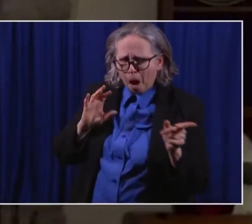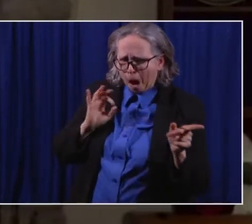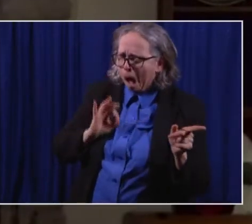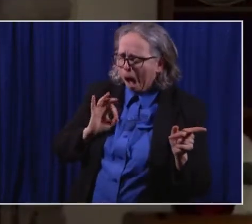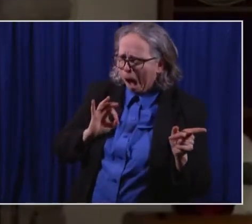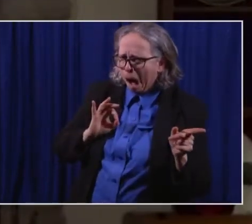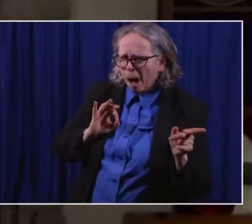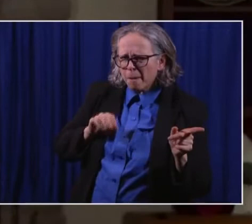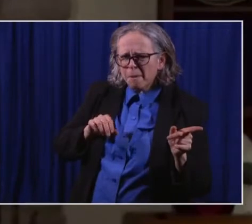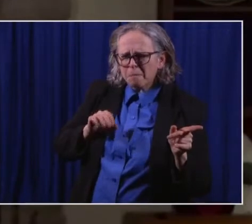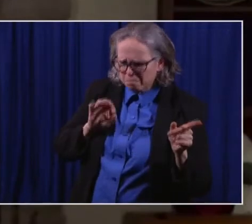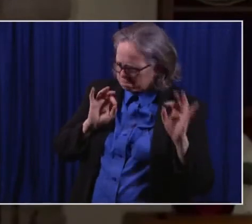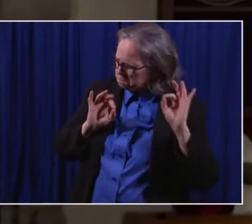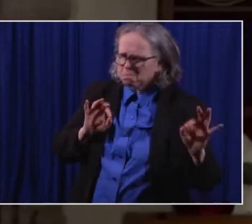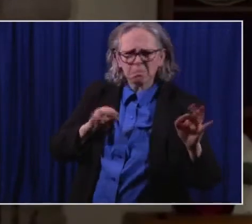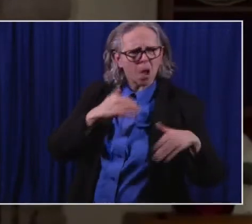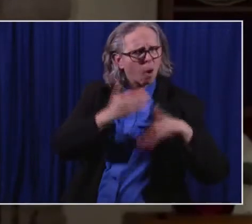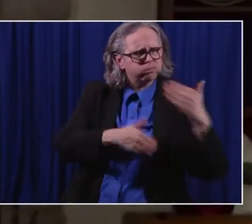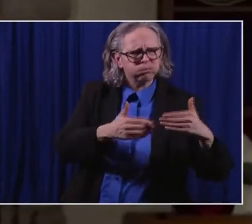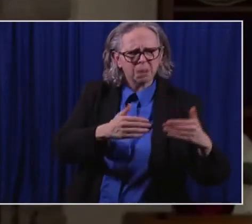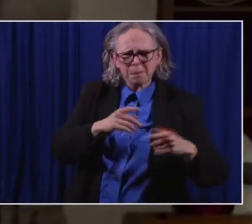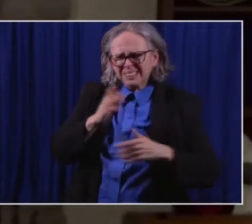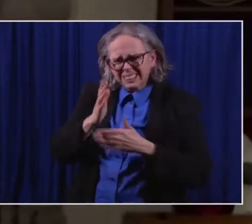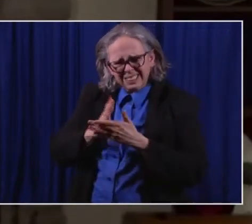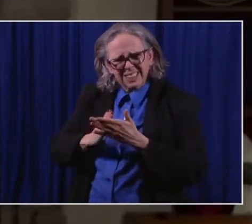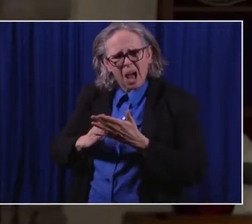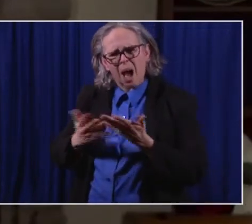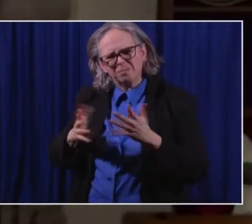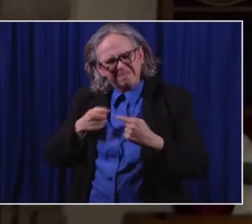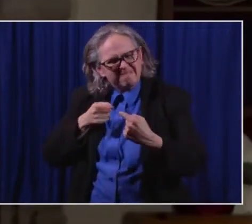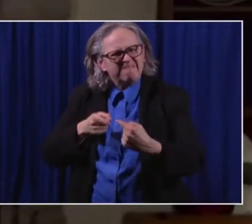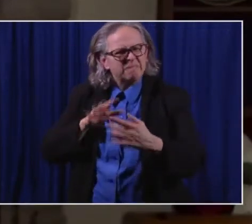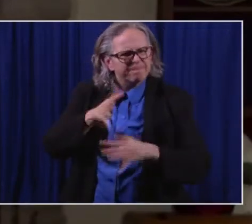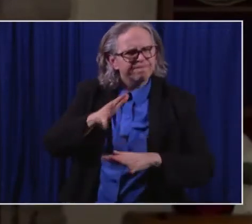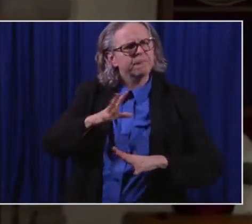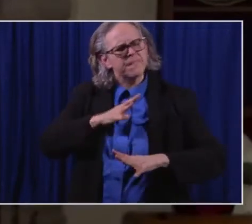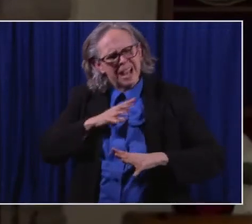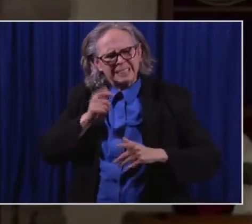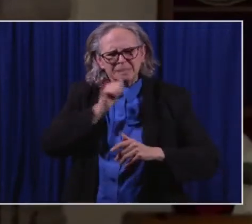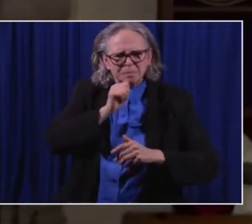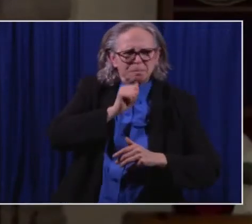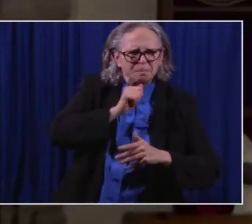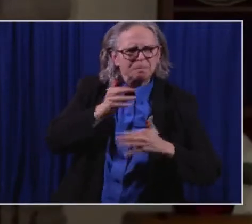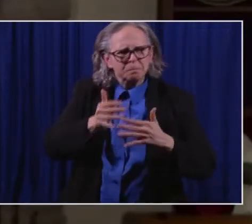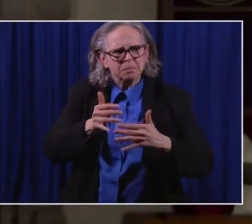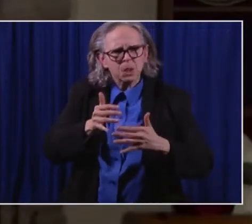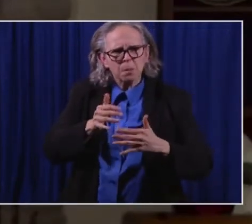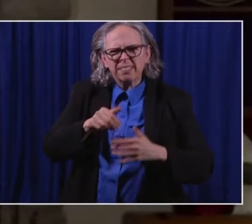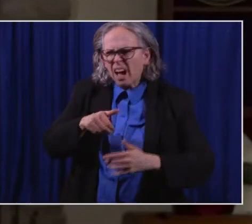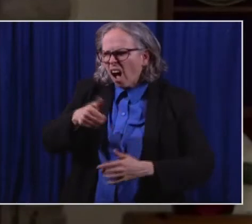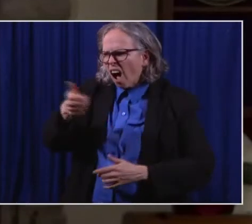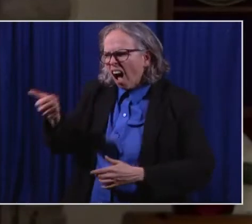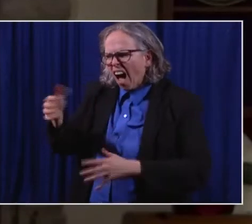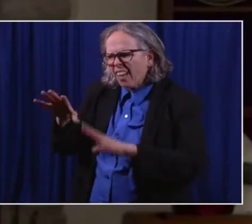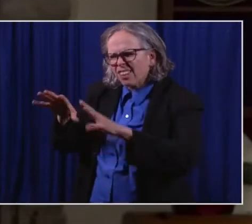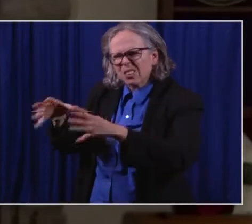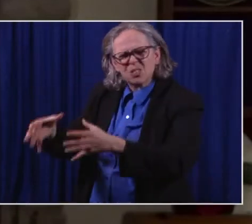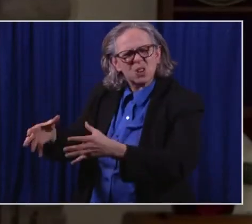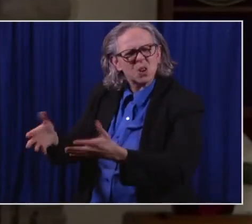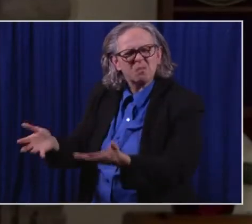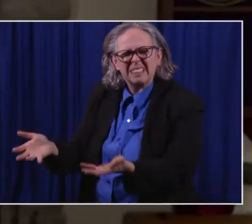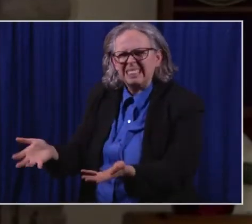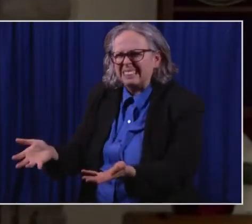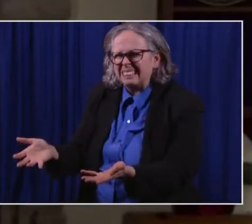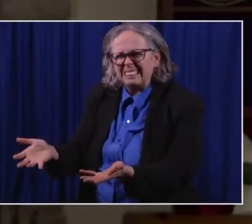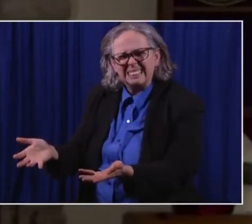but some do okay, some do better, some do okay, but there's some who certainly do not do as, as